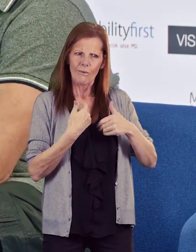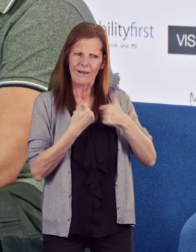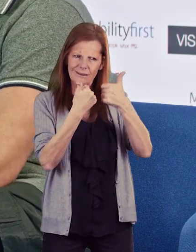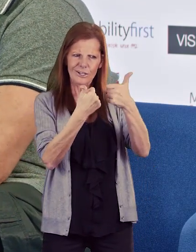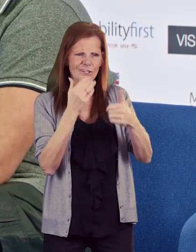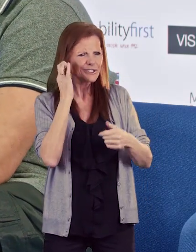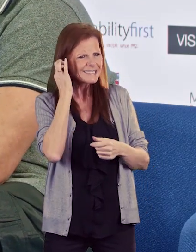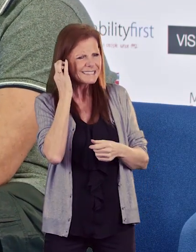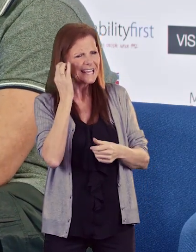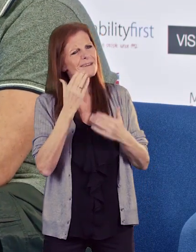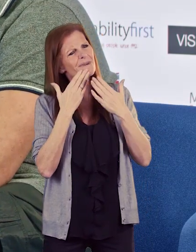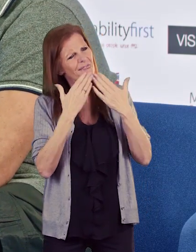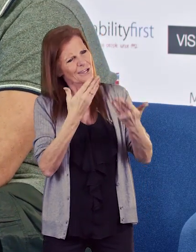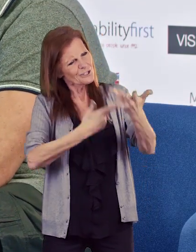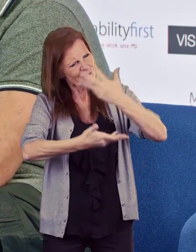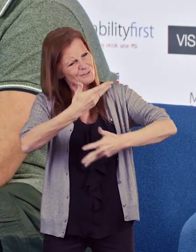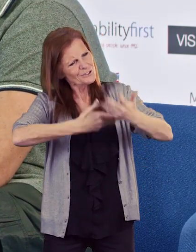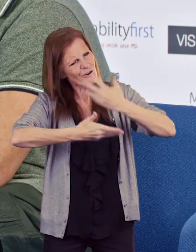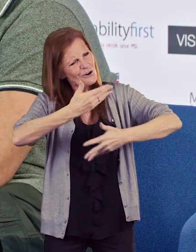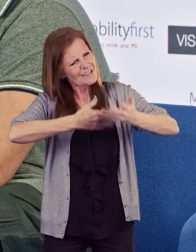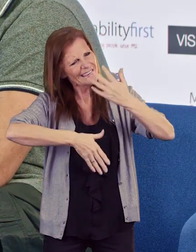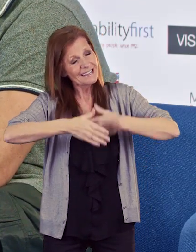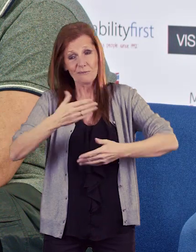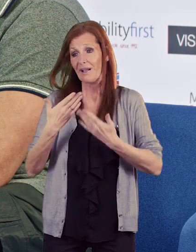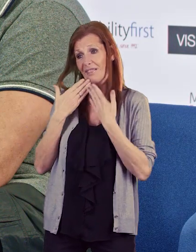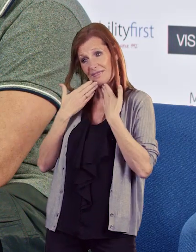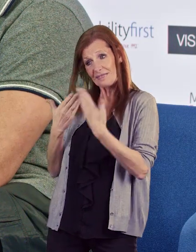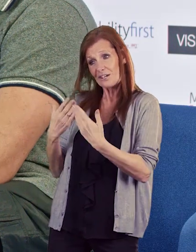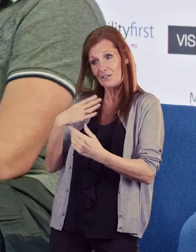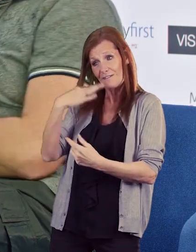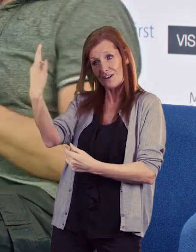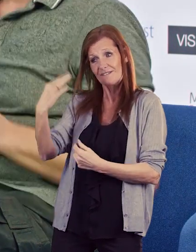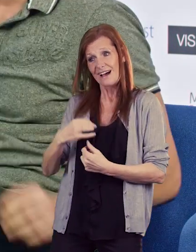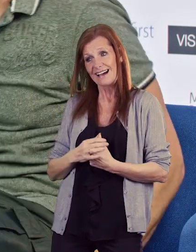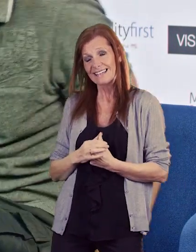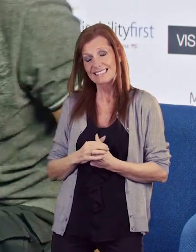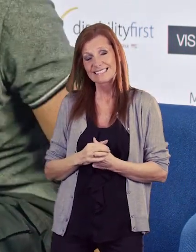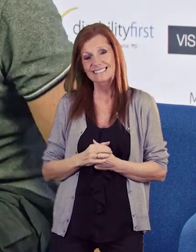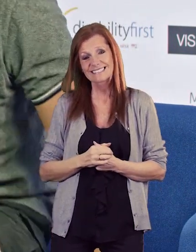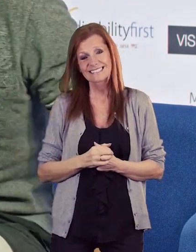thank you very much for talking to us today thank you for inviting me